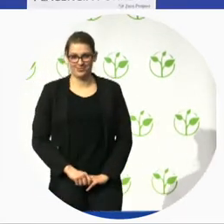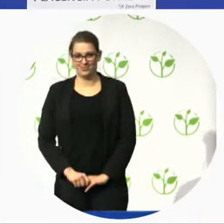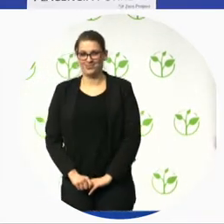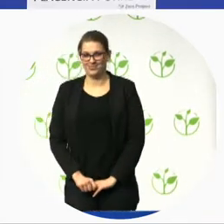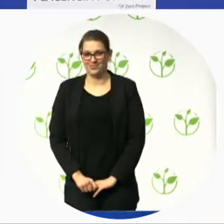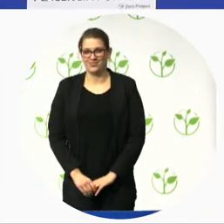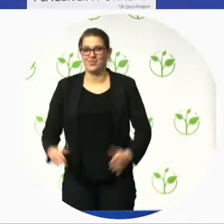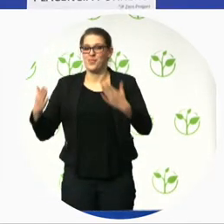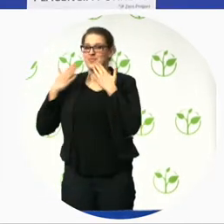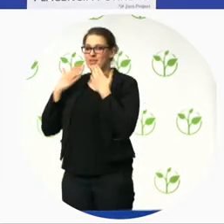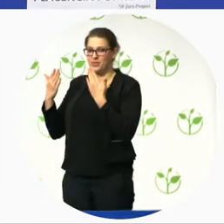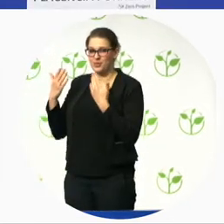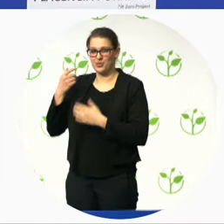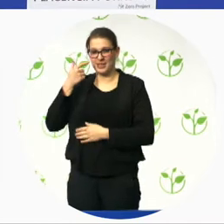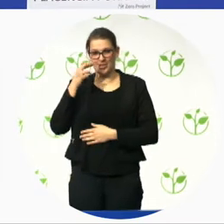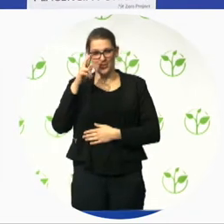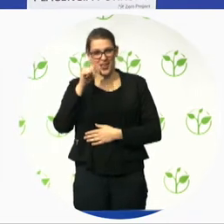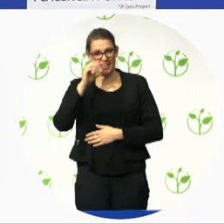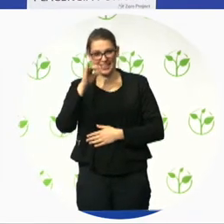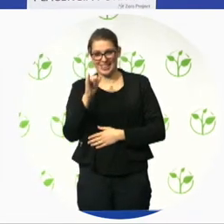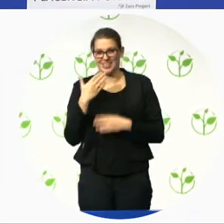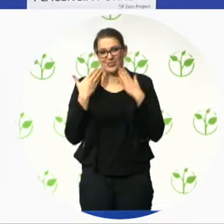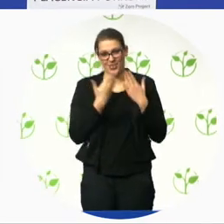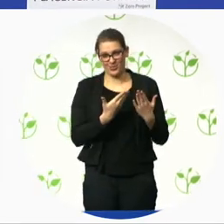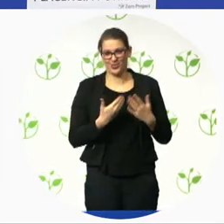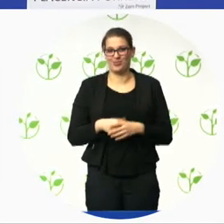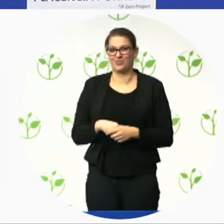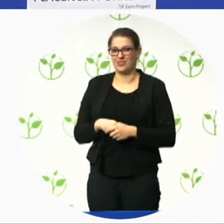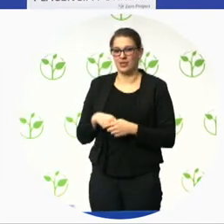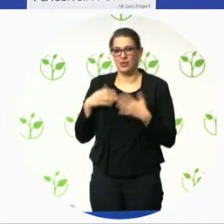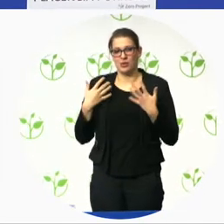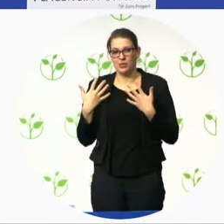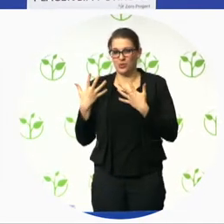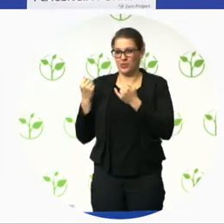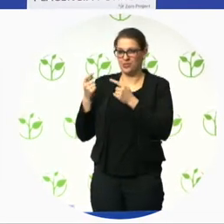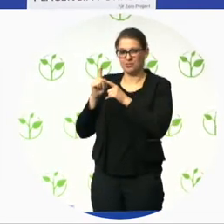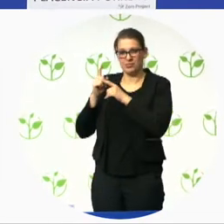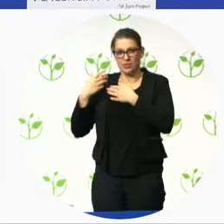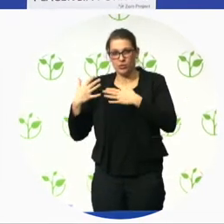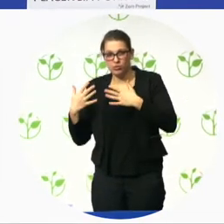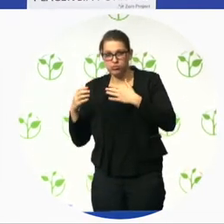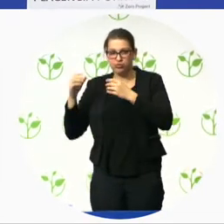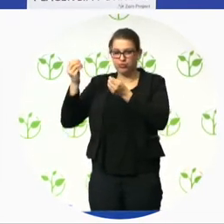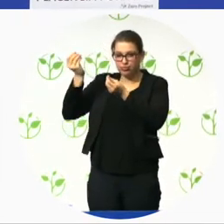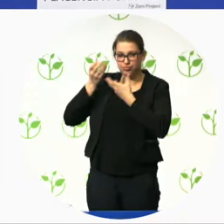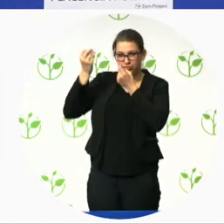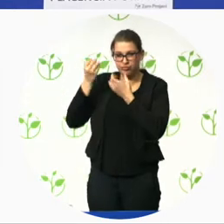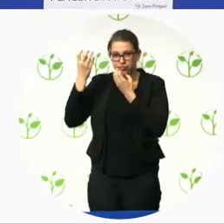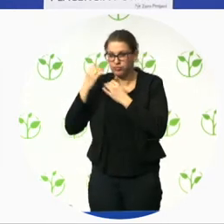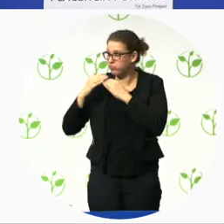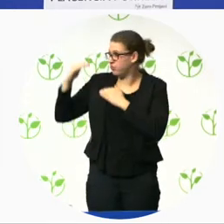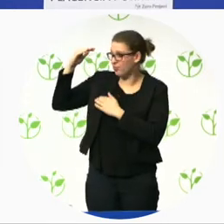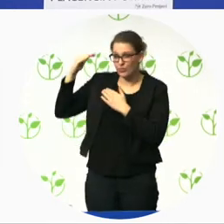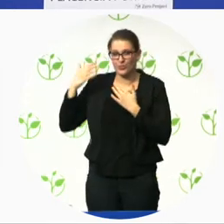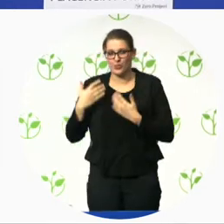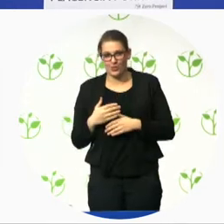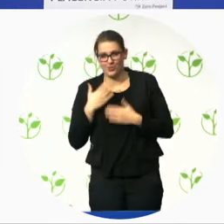resources that complete the excellent contributions of all the members of the panels in terms